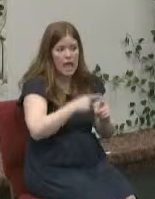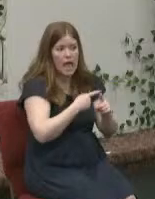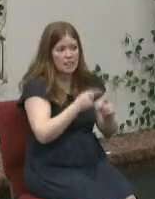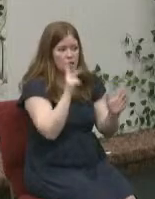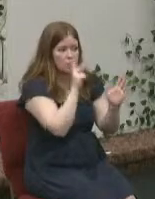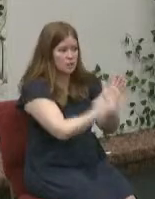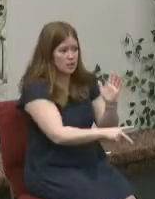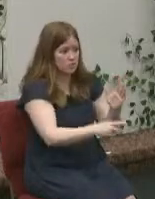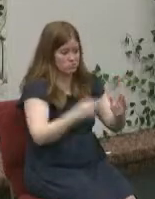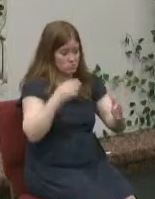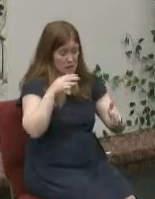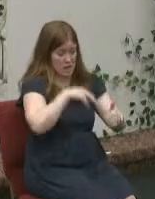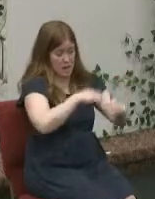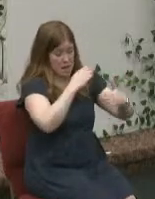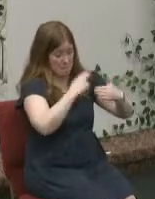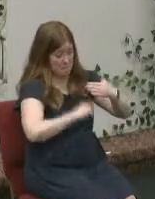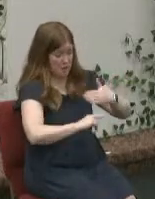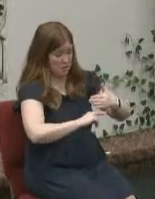buried in your uniform